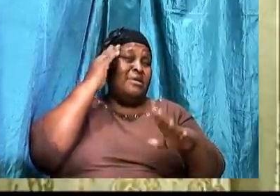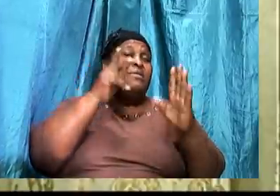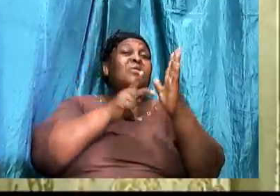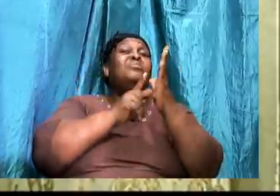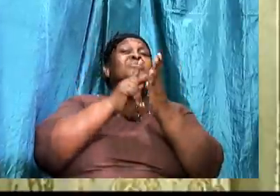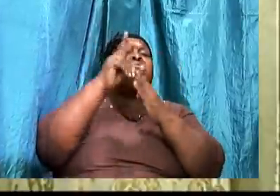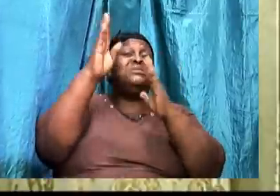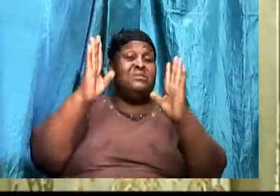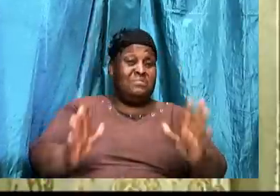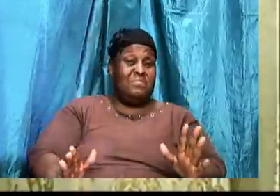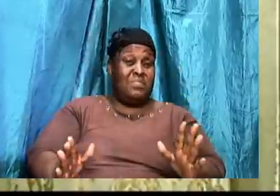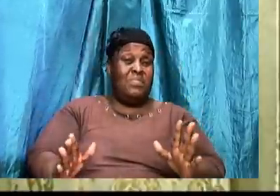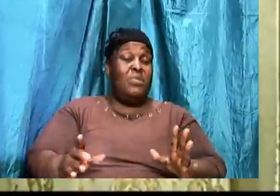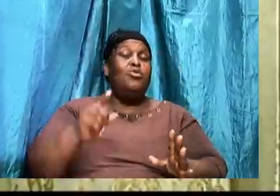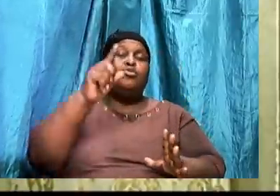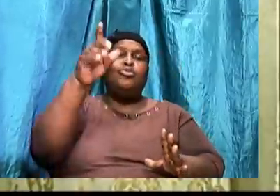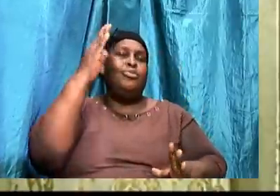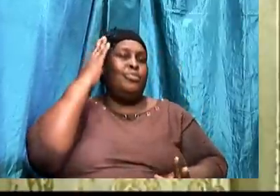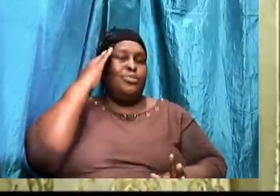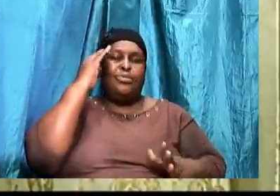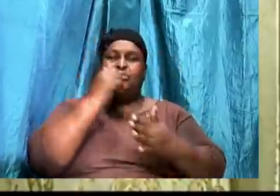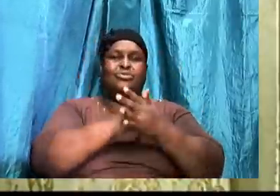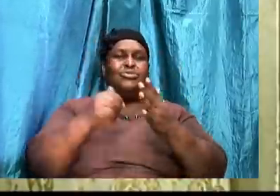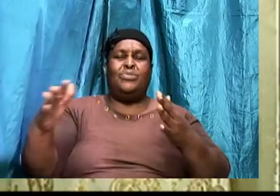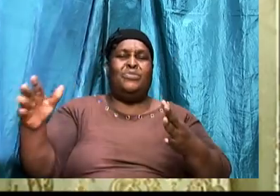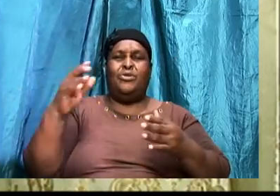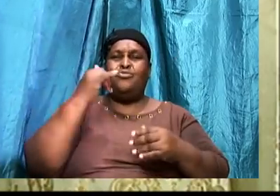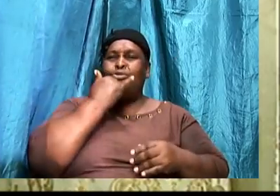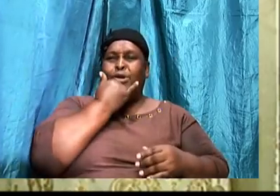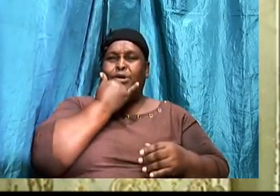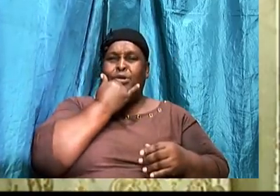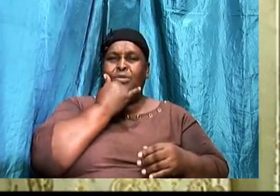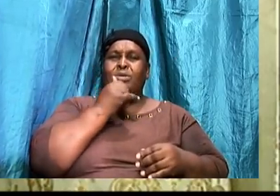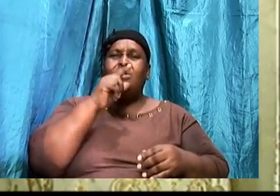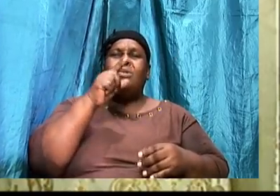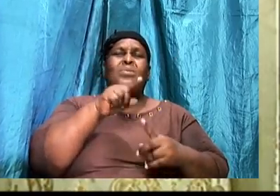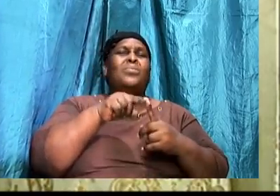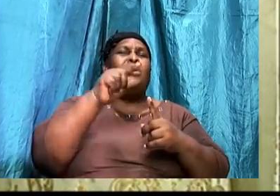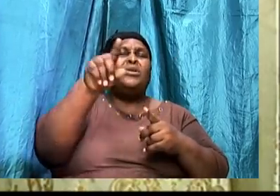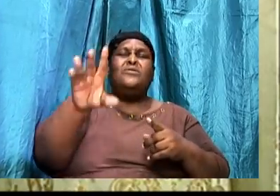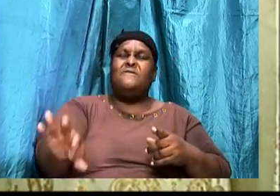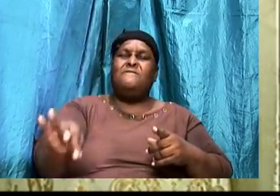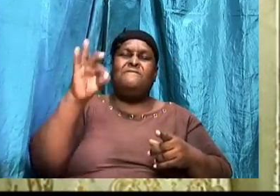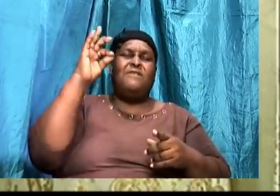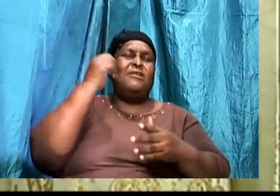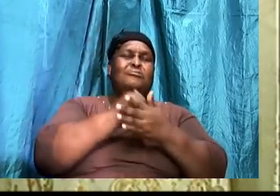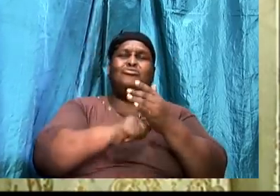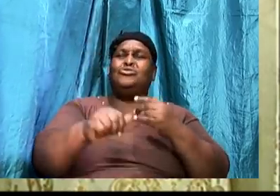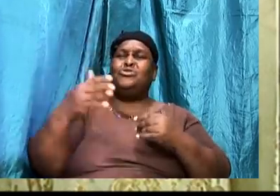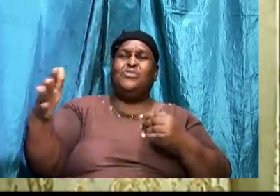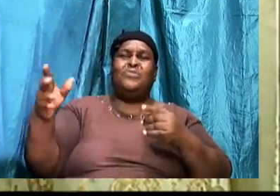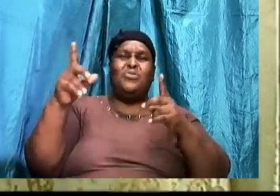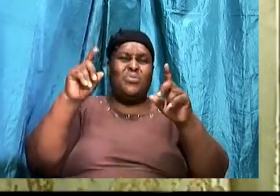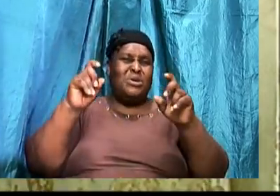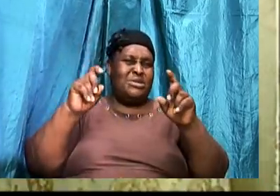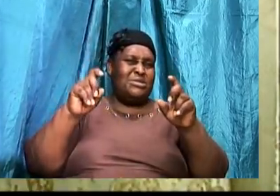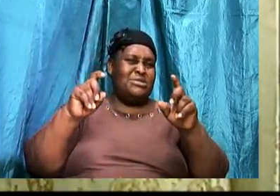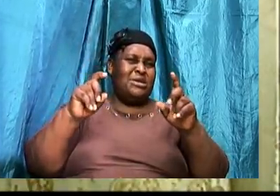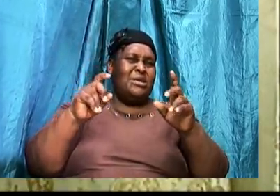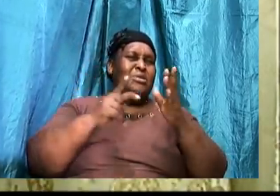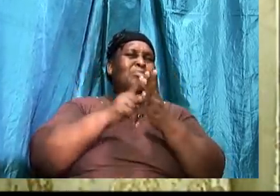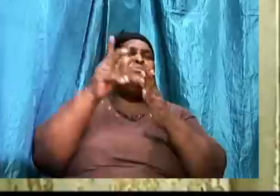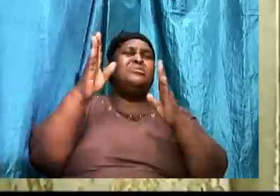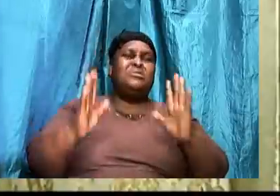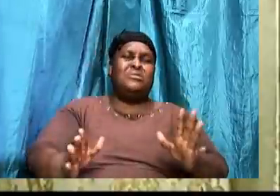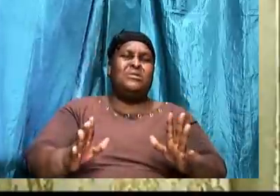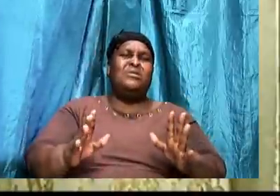know. That something is wrong. When you find person. Questioning. The presenter. Not recognizing. That even if it's a